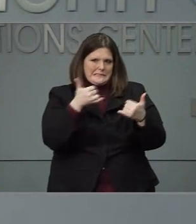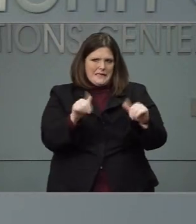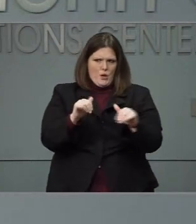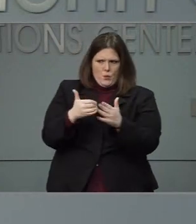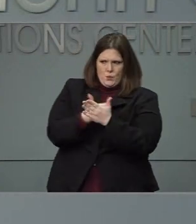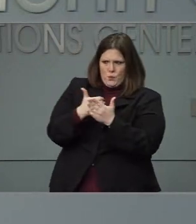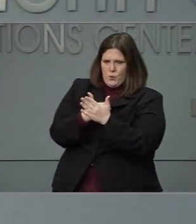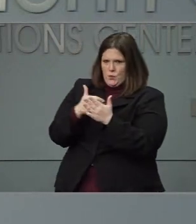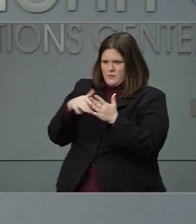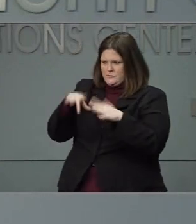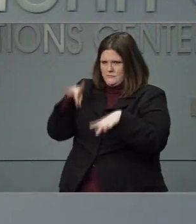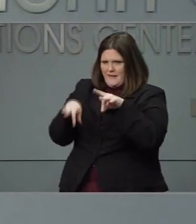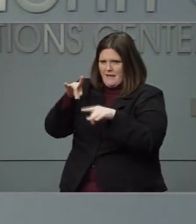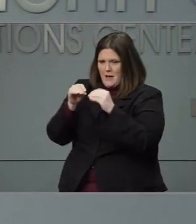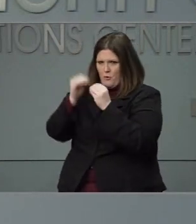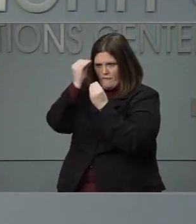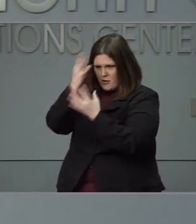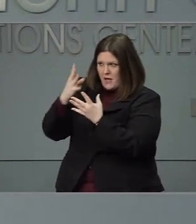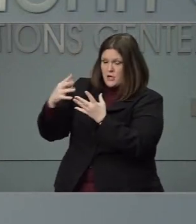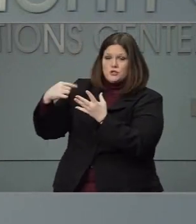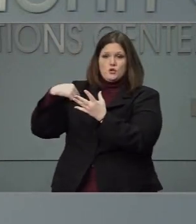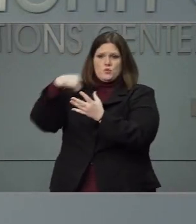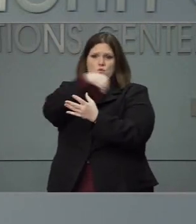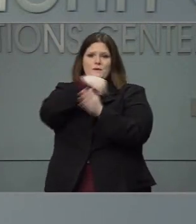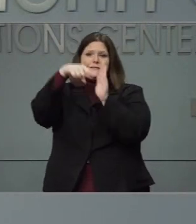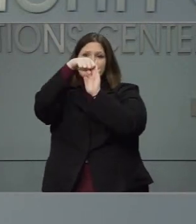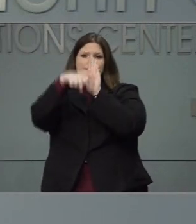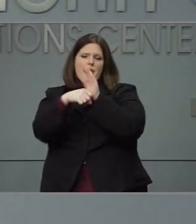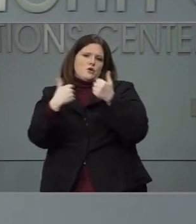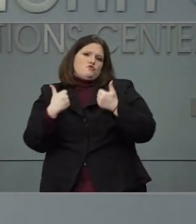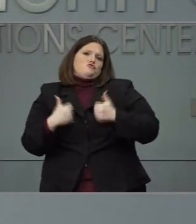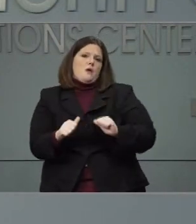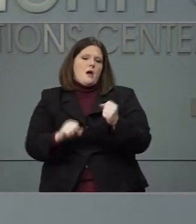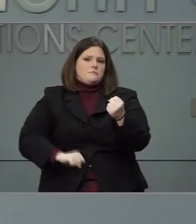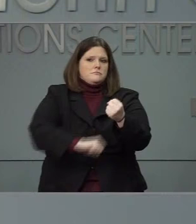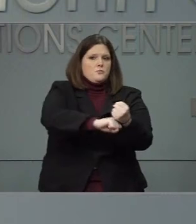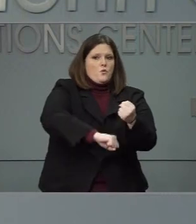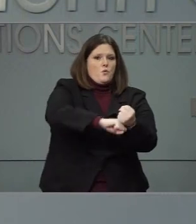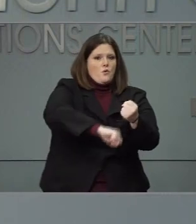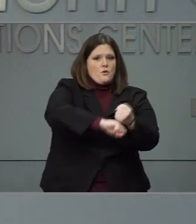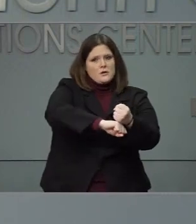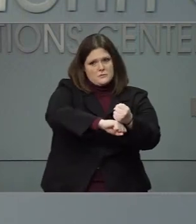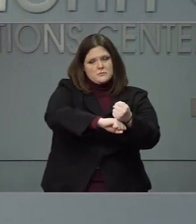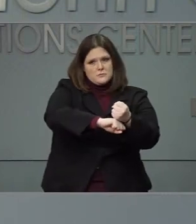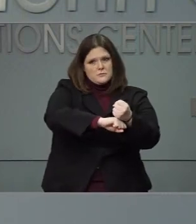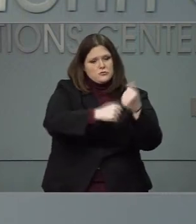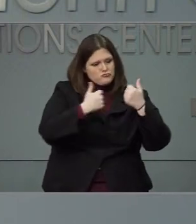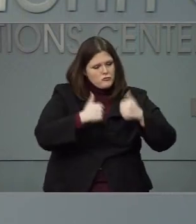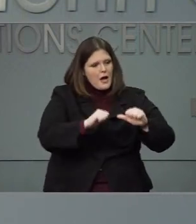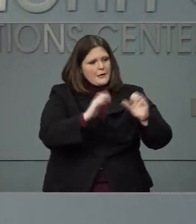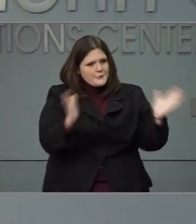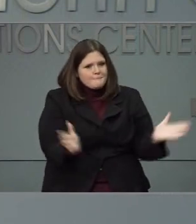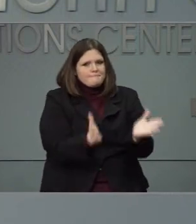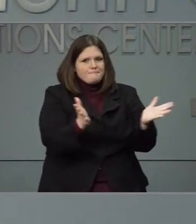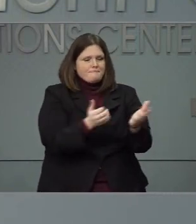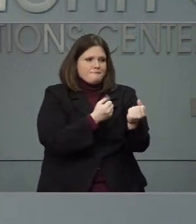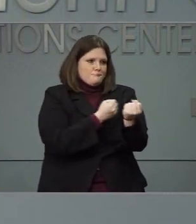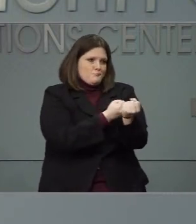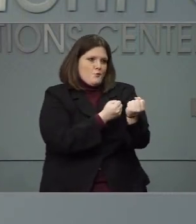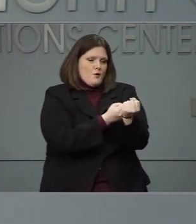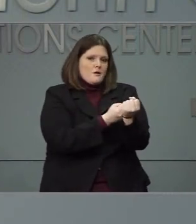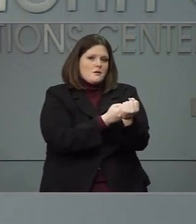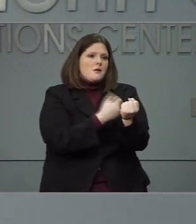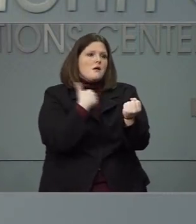trying to provide them with as much support as we can and look forward to continuing to work with our health